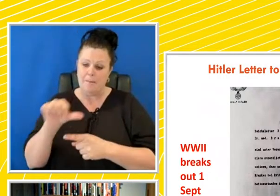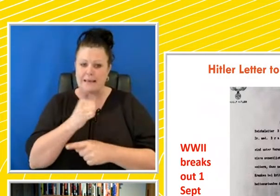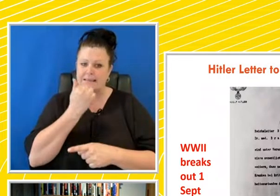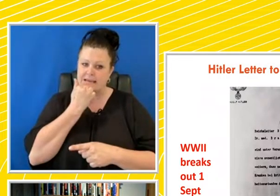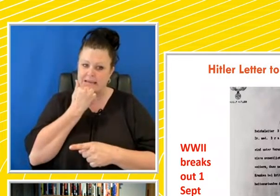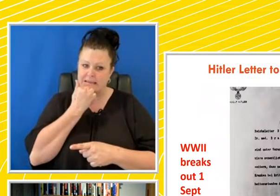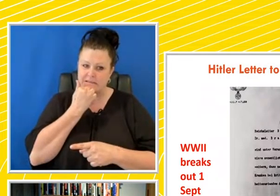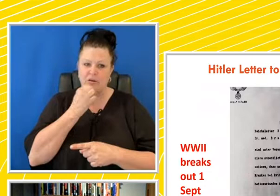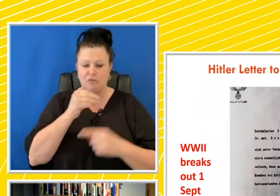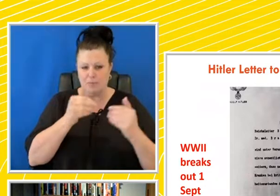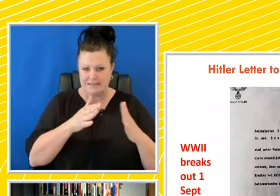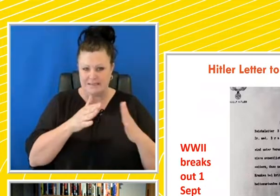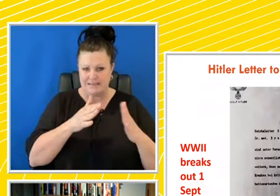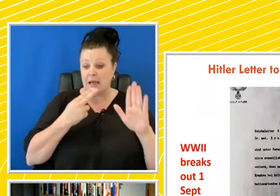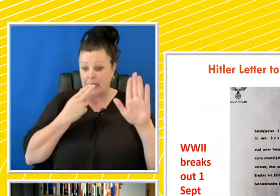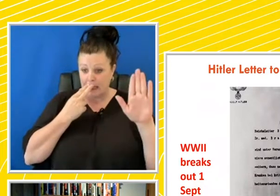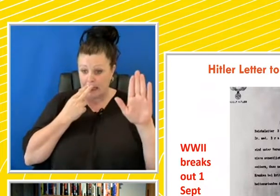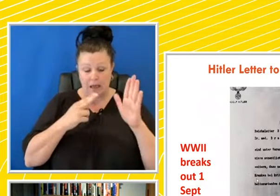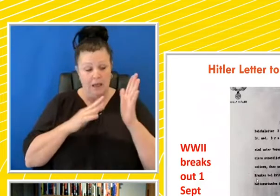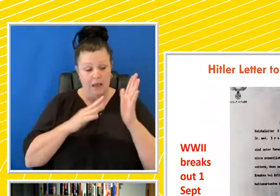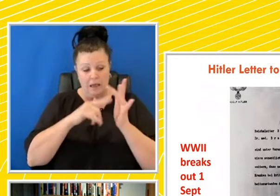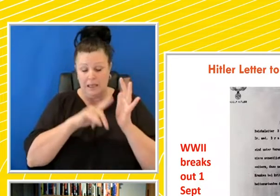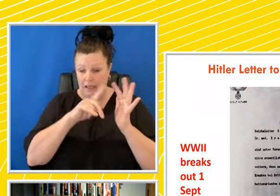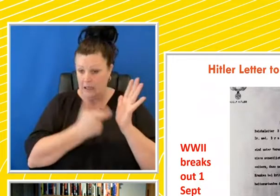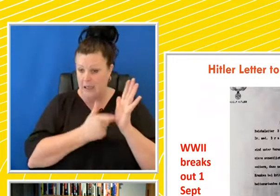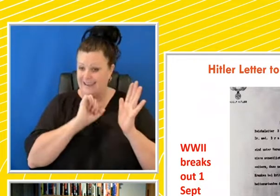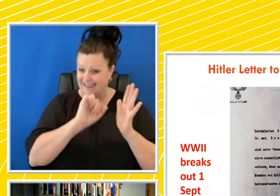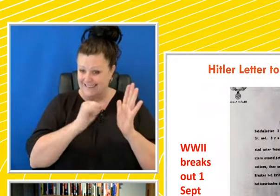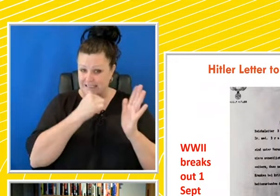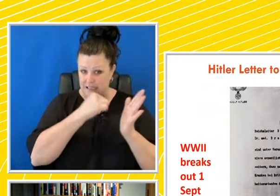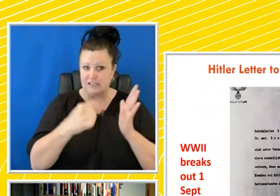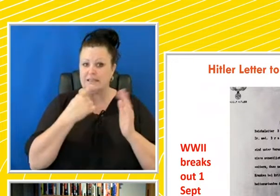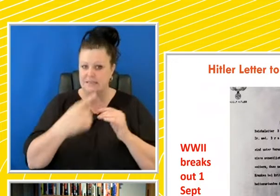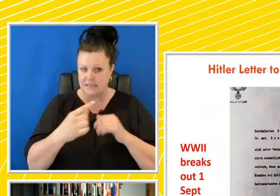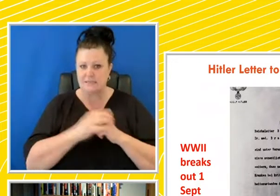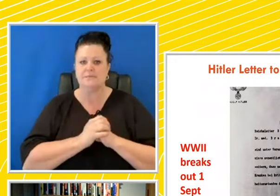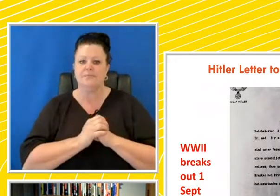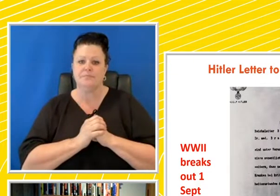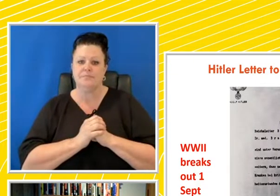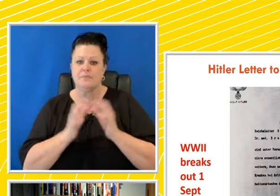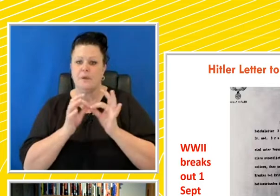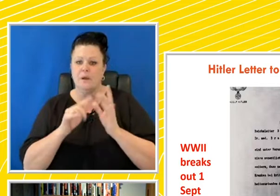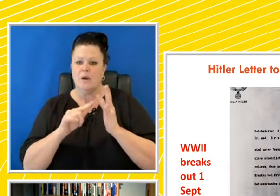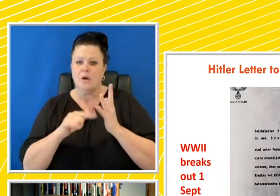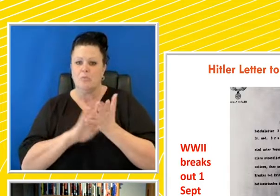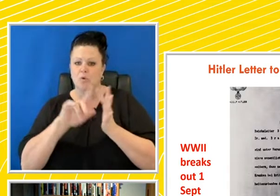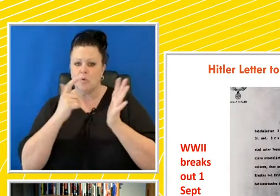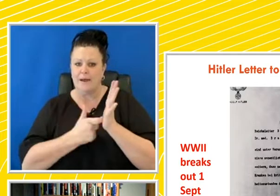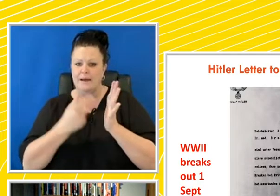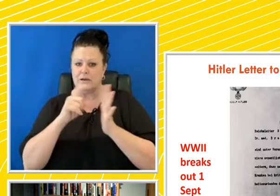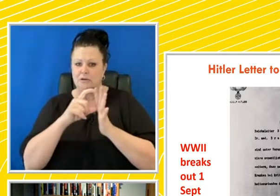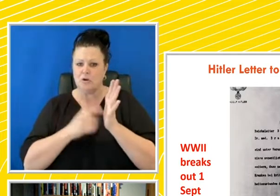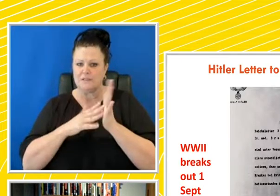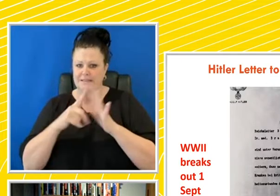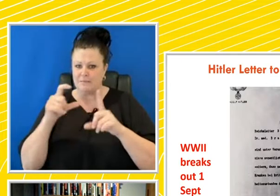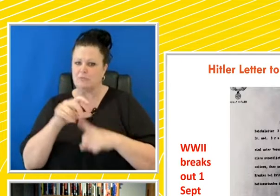But it's from Hitler. And he writes, Reichsleiter Buller and Dr. Medicine Brandt are charged with the responsibility